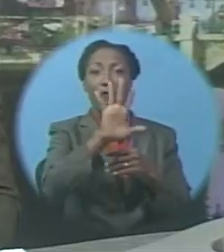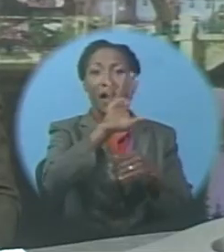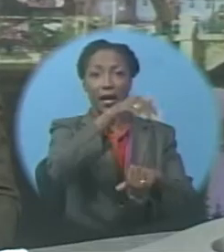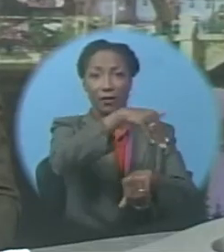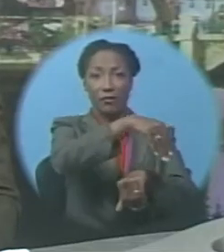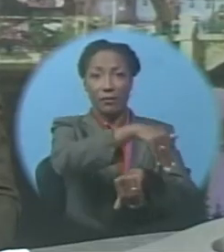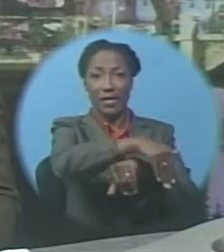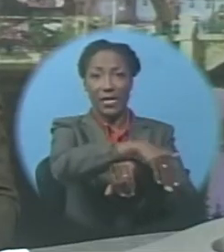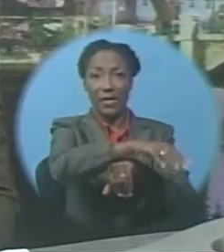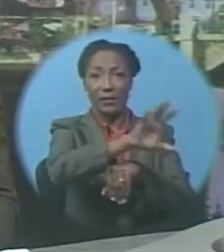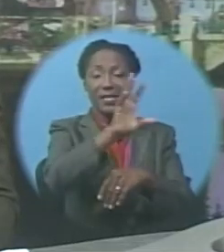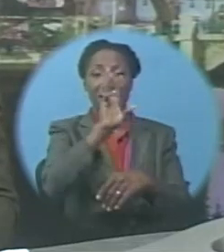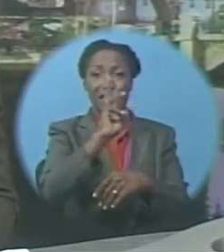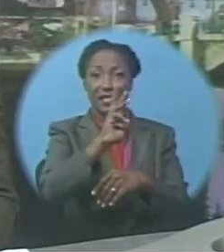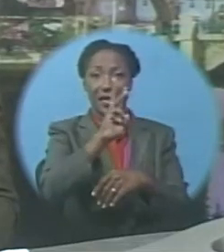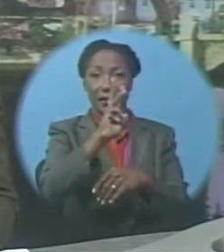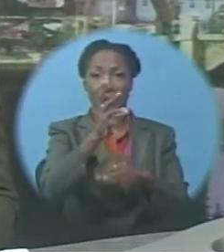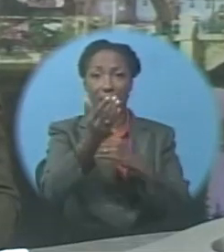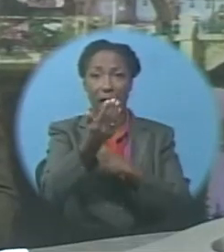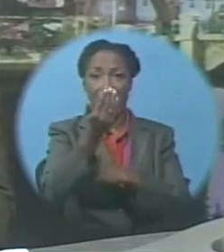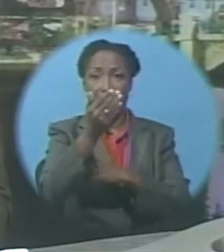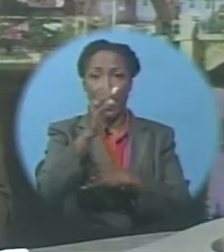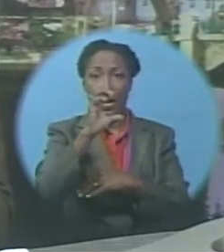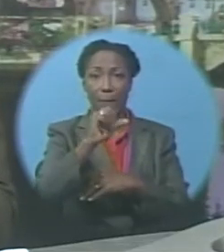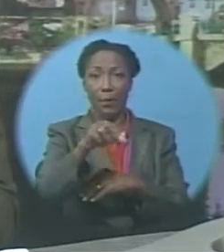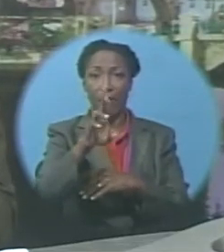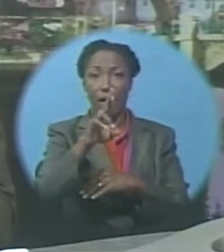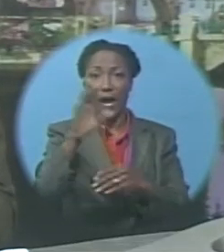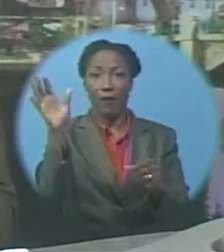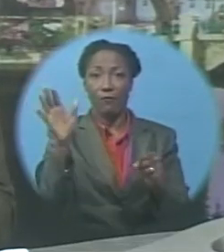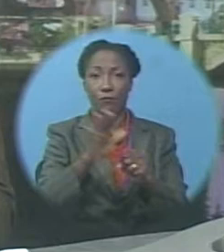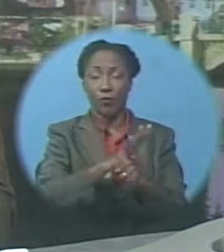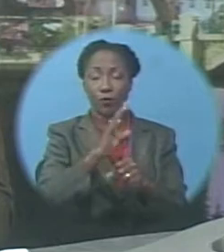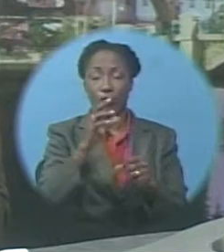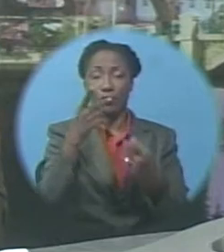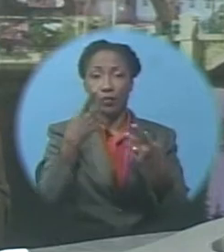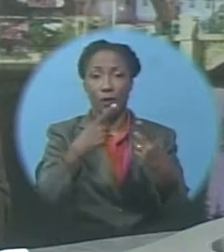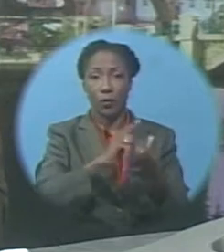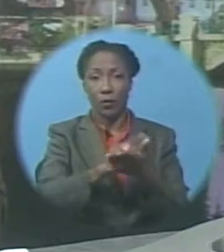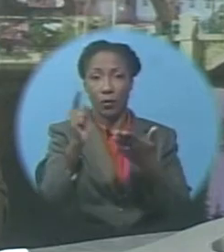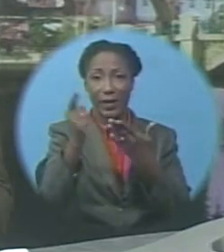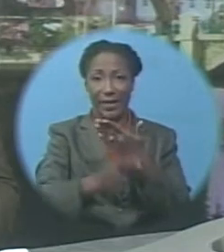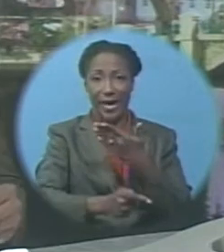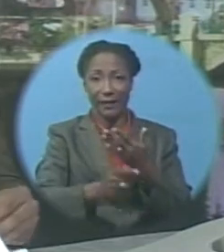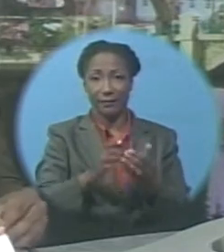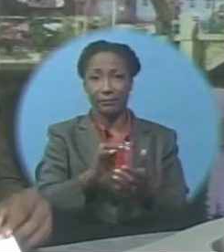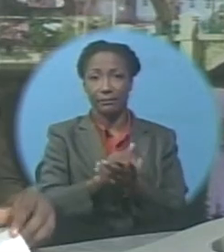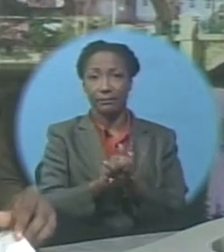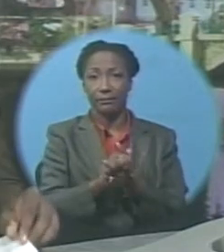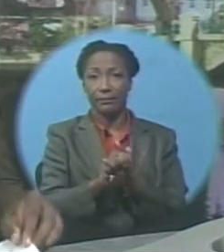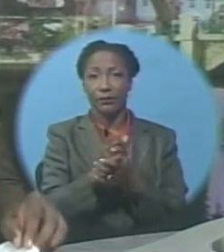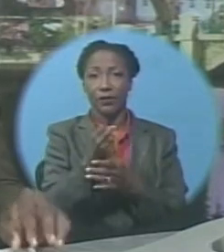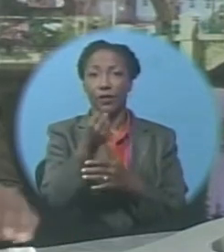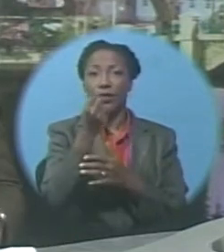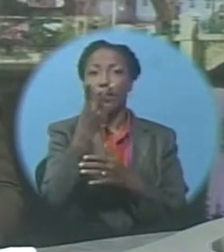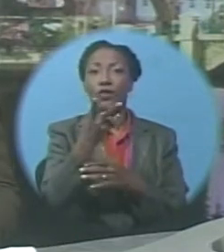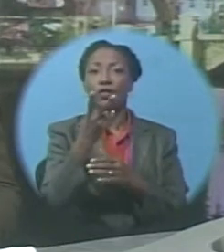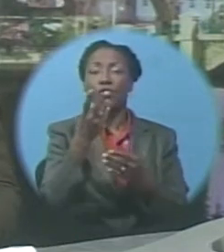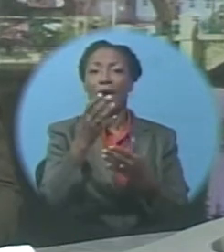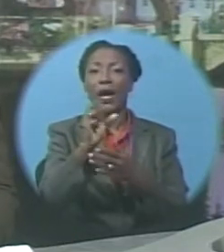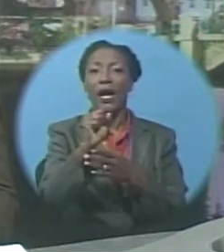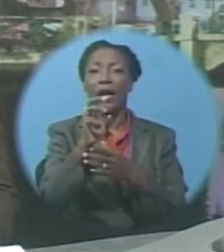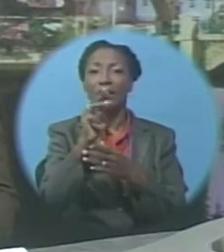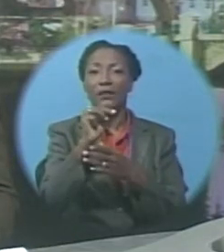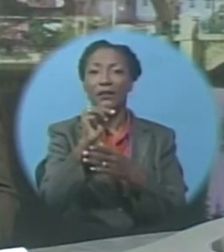Monday to Friday and a full curfew during the weekend. The 12 semi-finalists for this year's Yellow